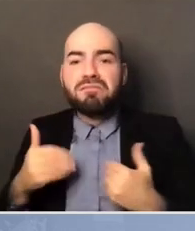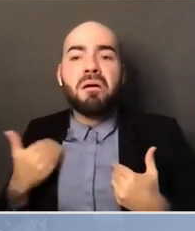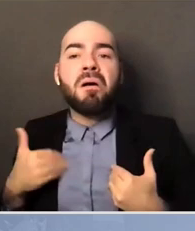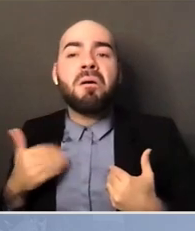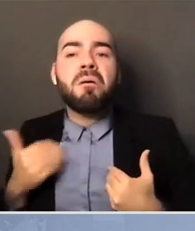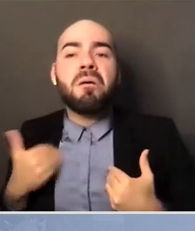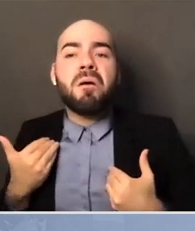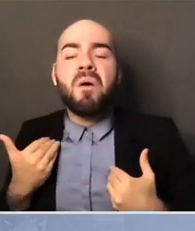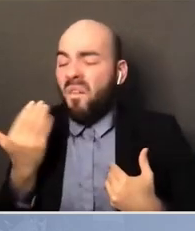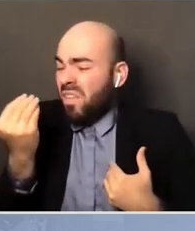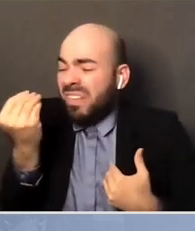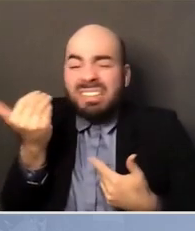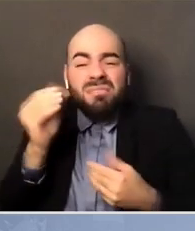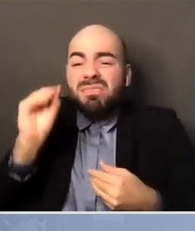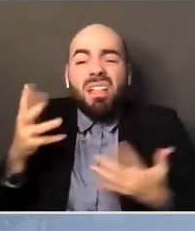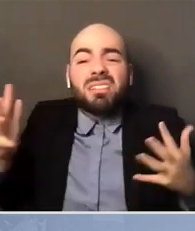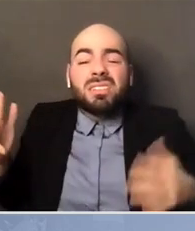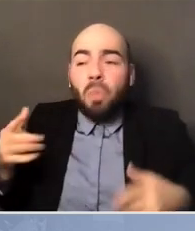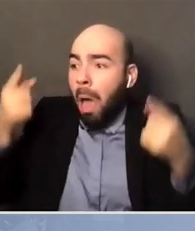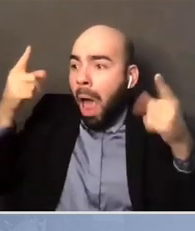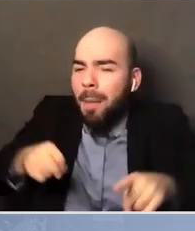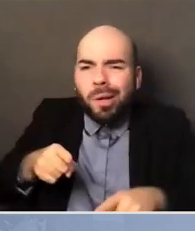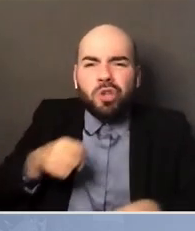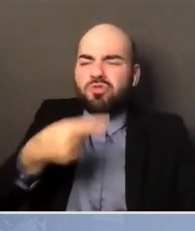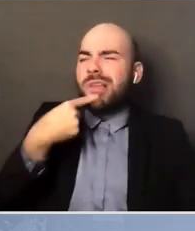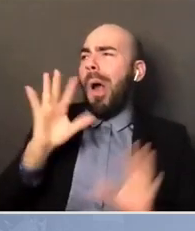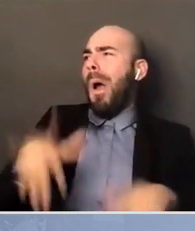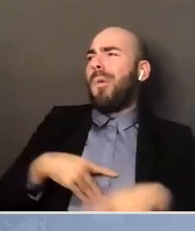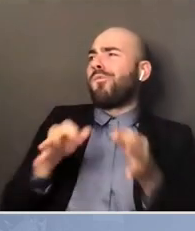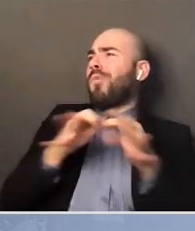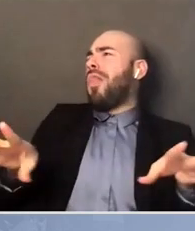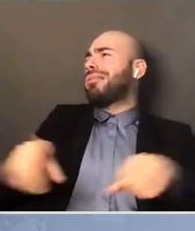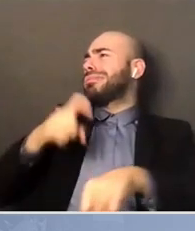Well, you don't know if it's going to work if you don't try it.